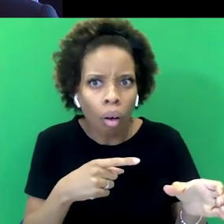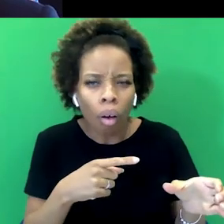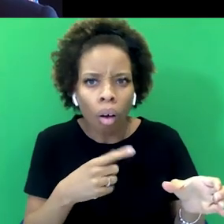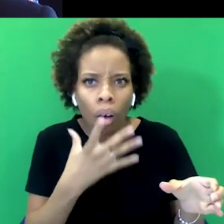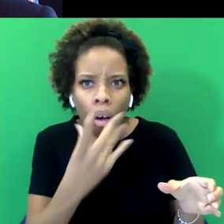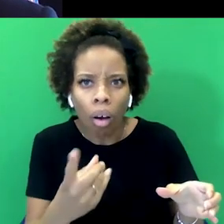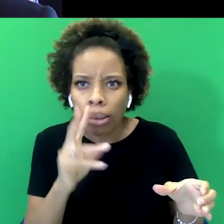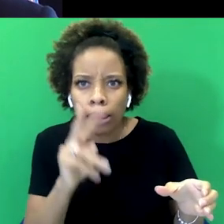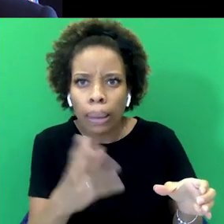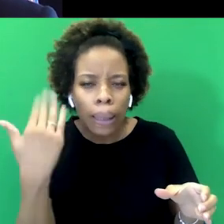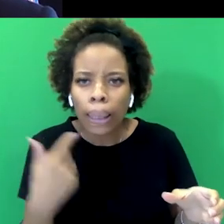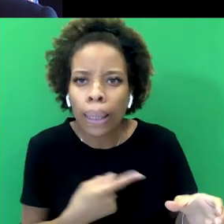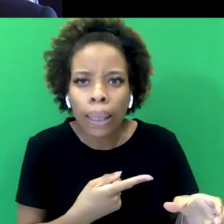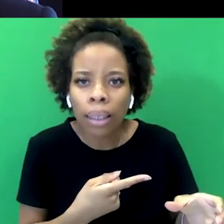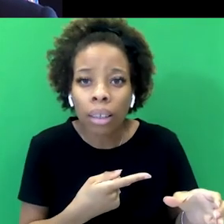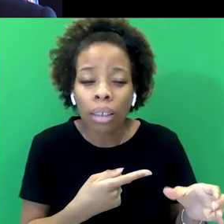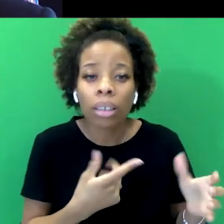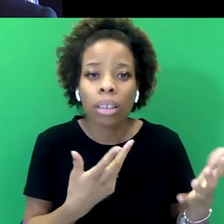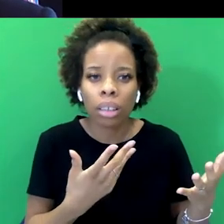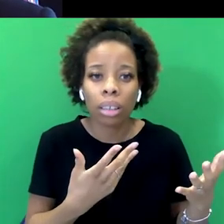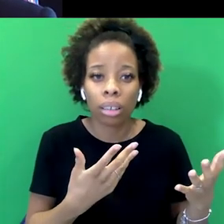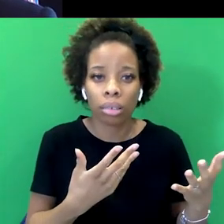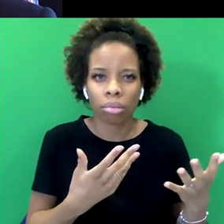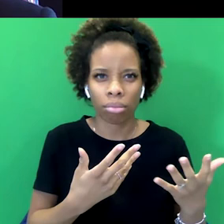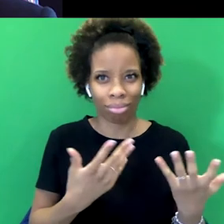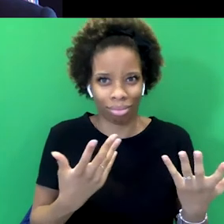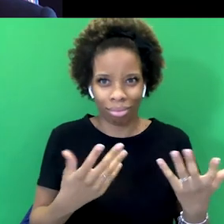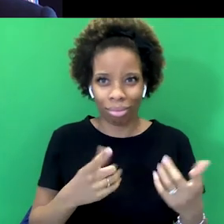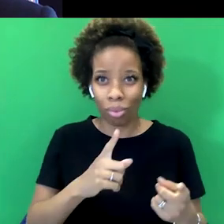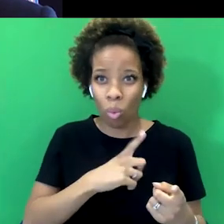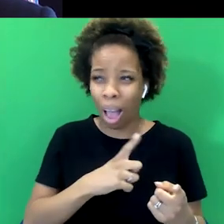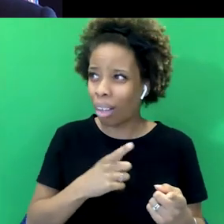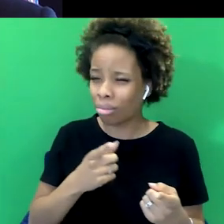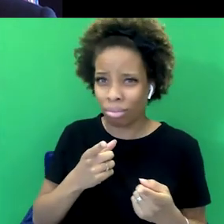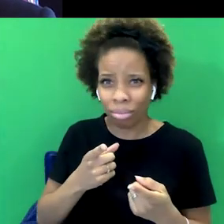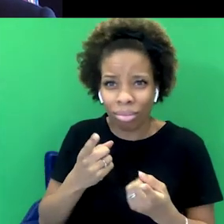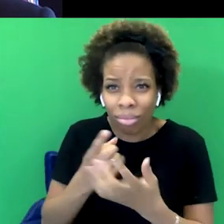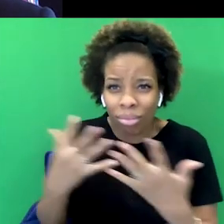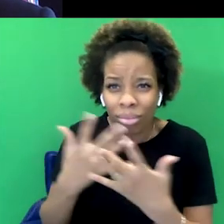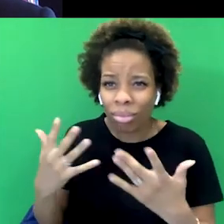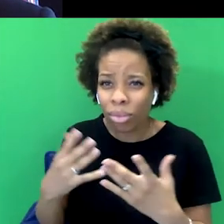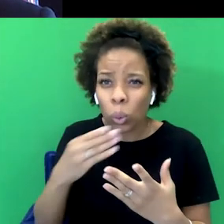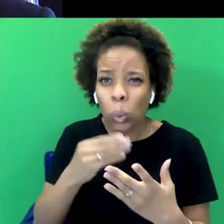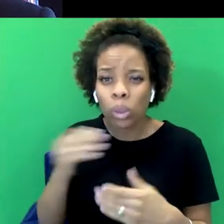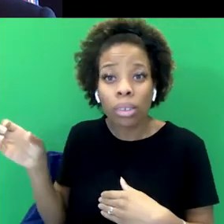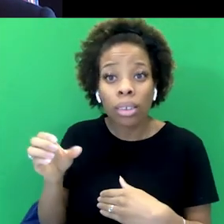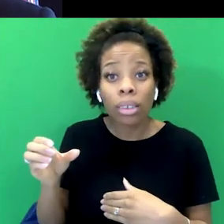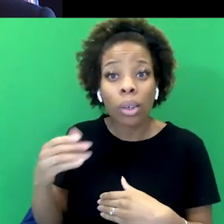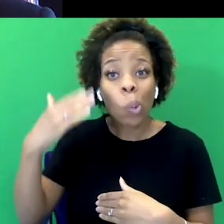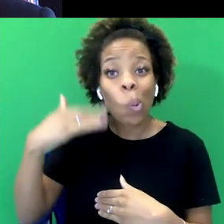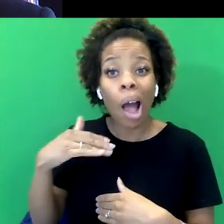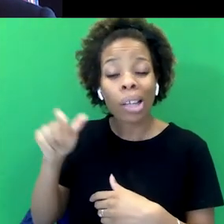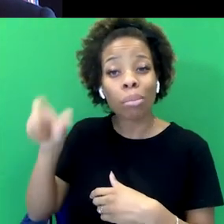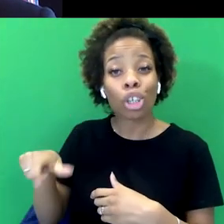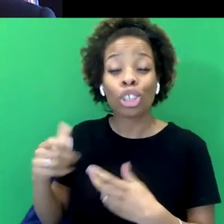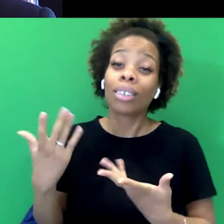proportional to the number of people like you in that space. So how much do you think that's related to just the fact